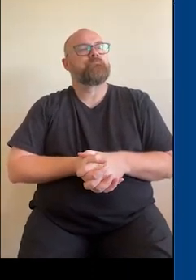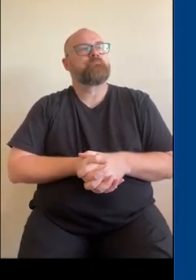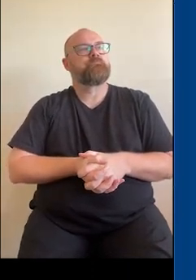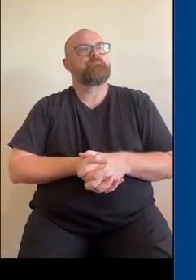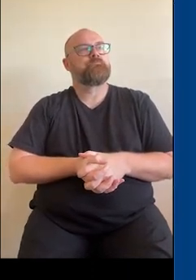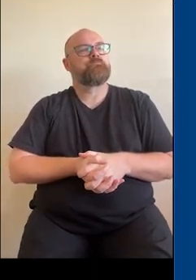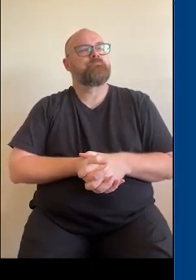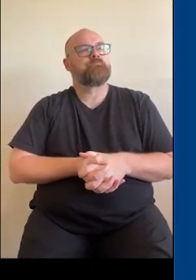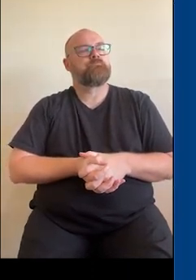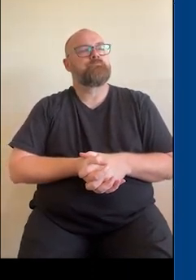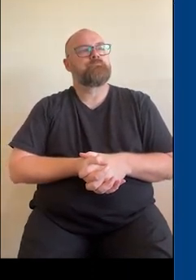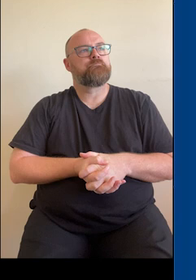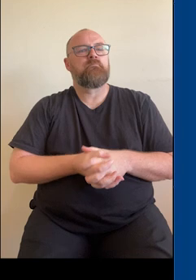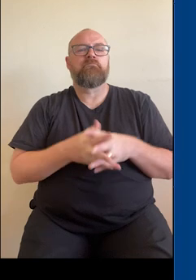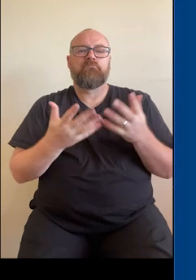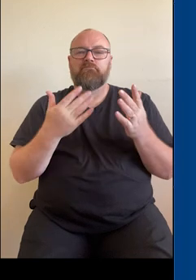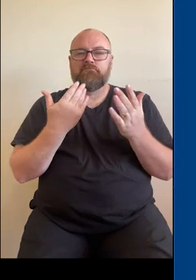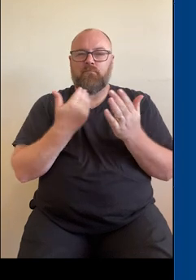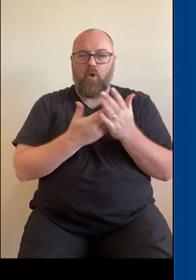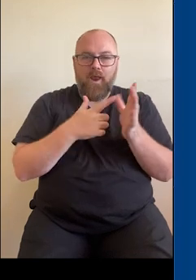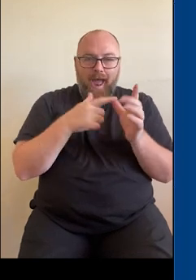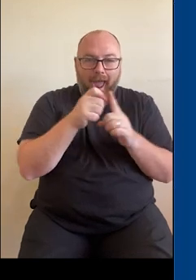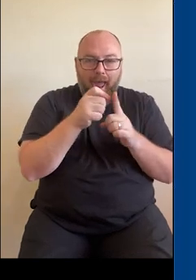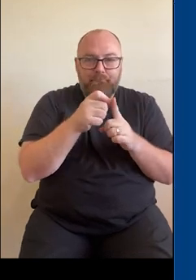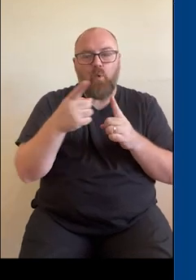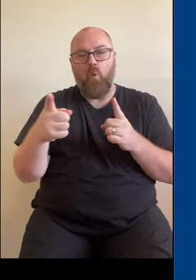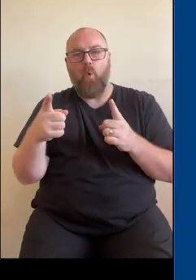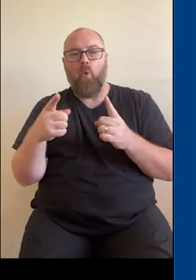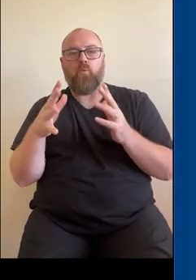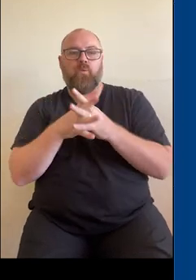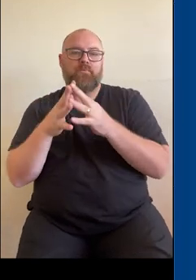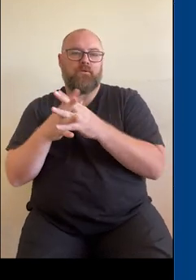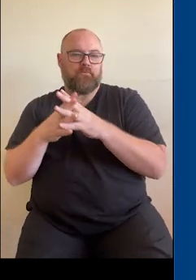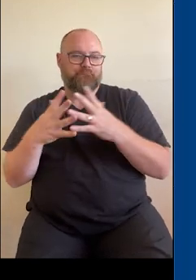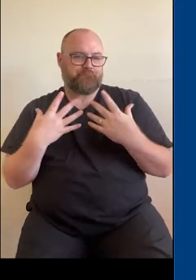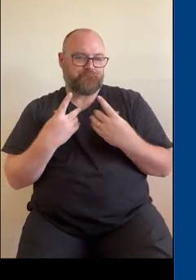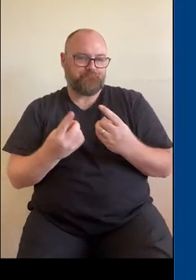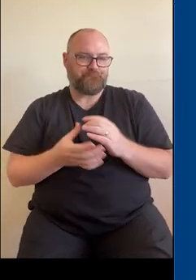through your app or through your my health recorders when you log in that way.